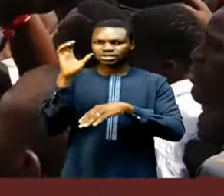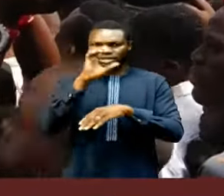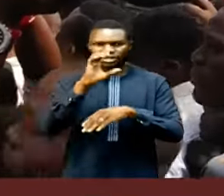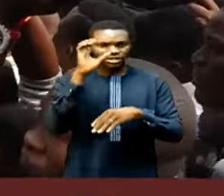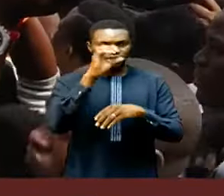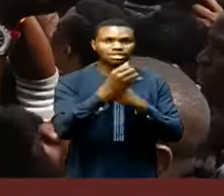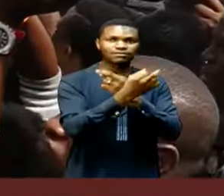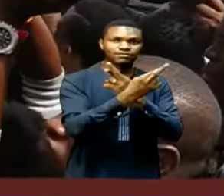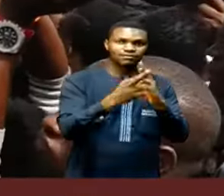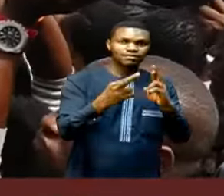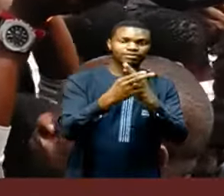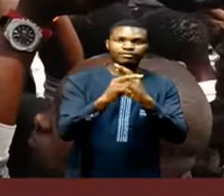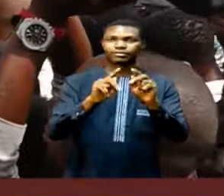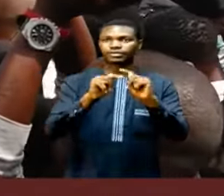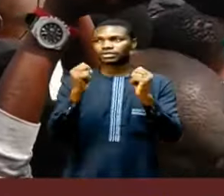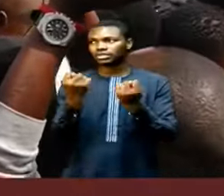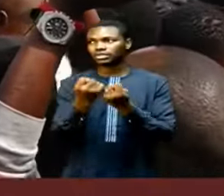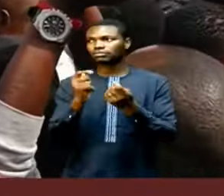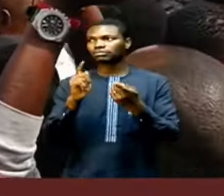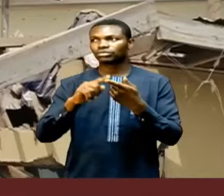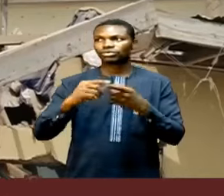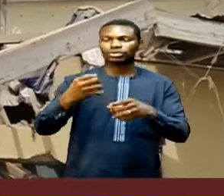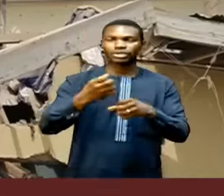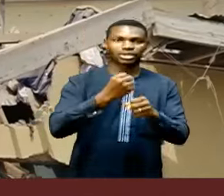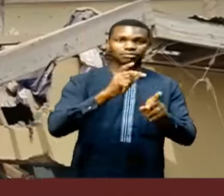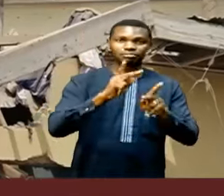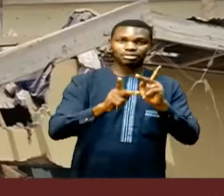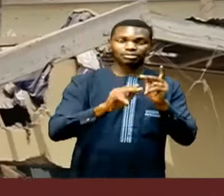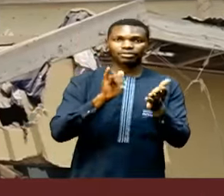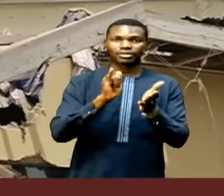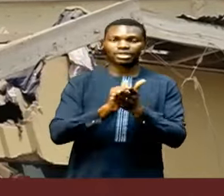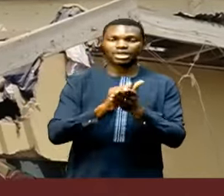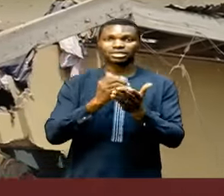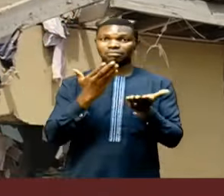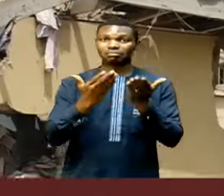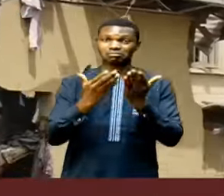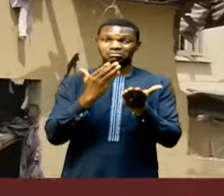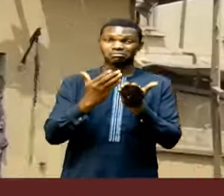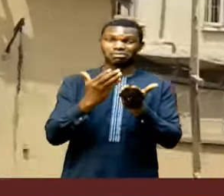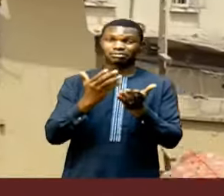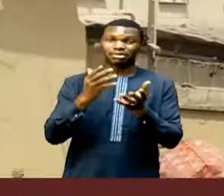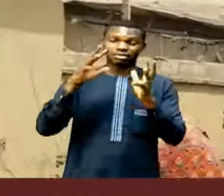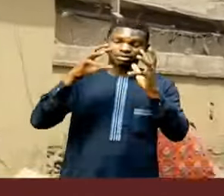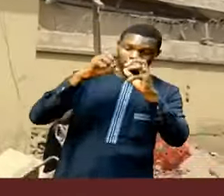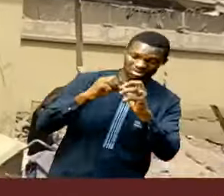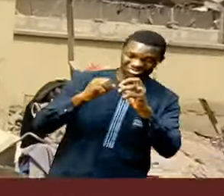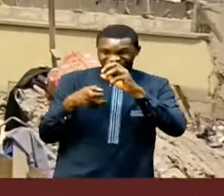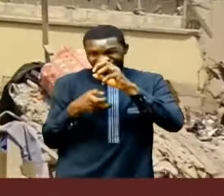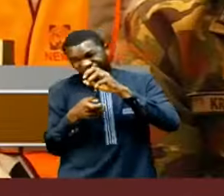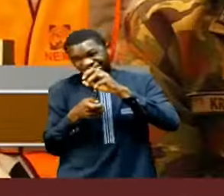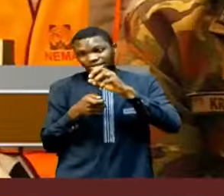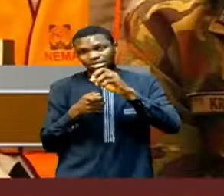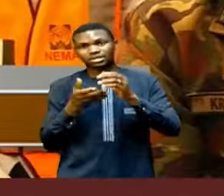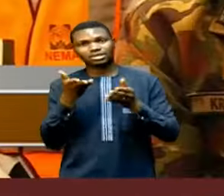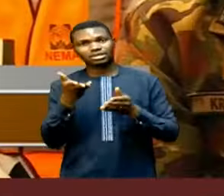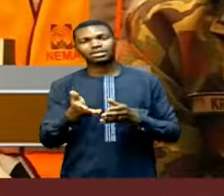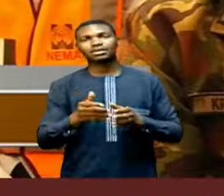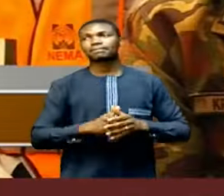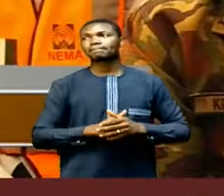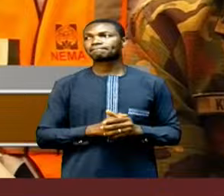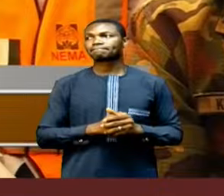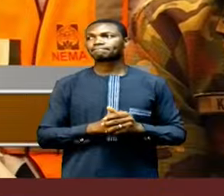area for possible rescue of some victims who may be under the rubble of the explosion. The regulatory